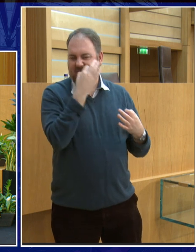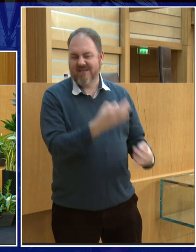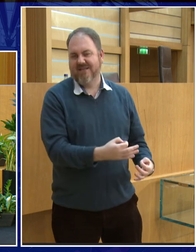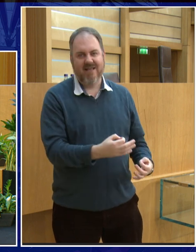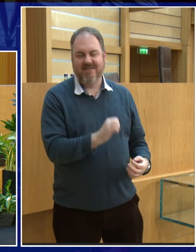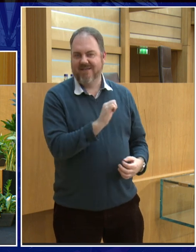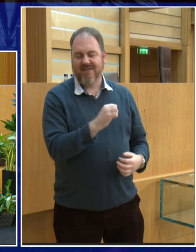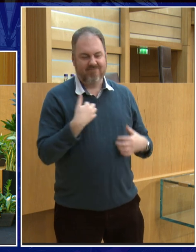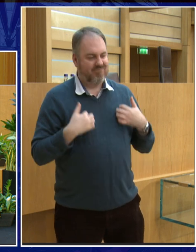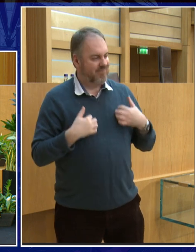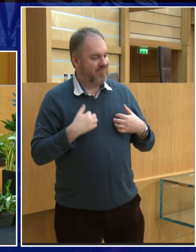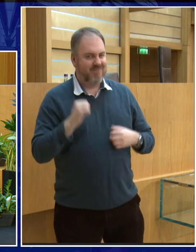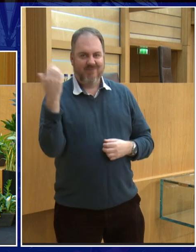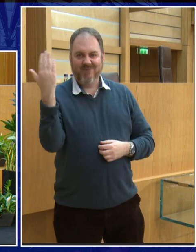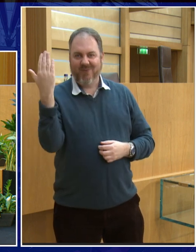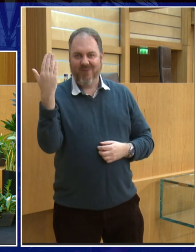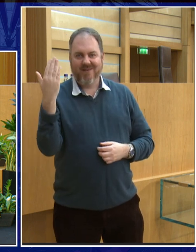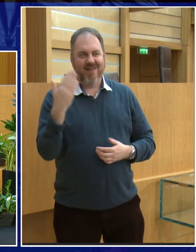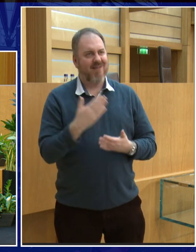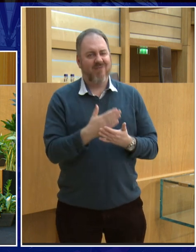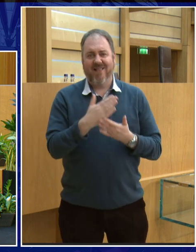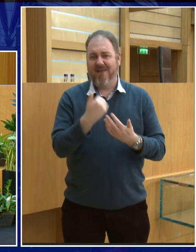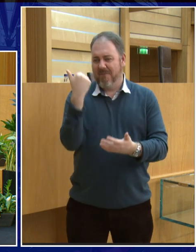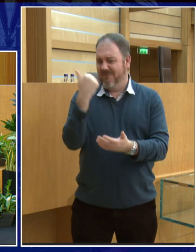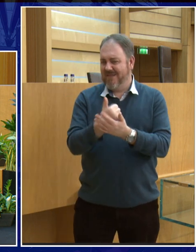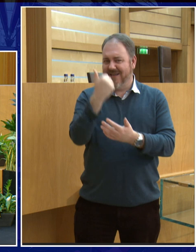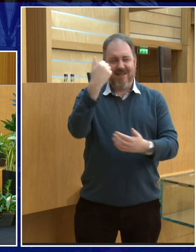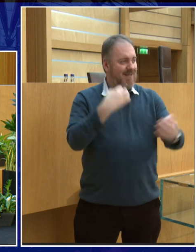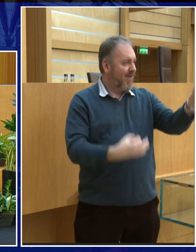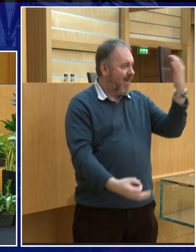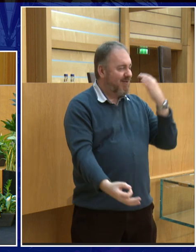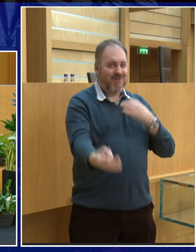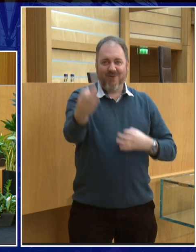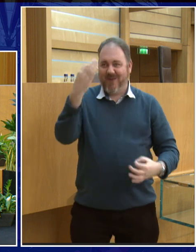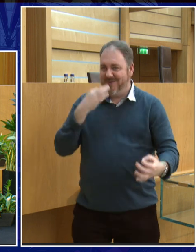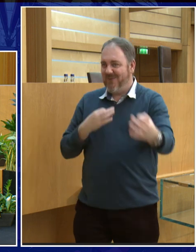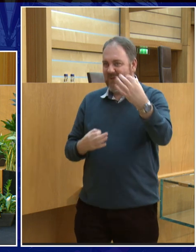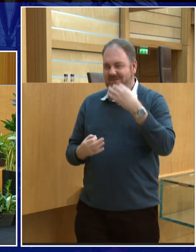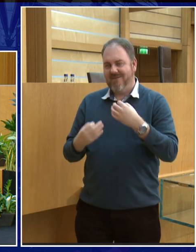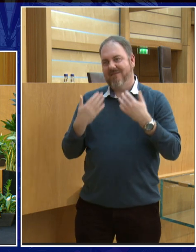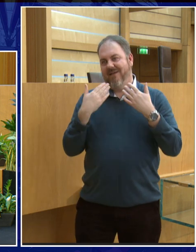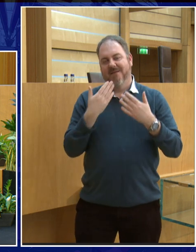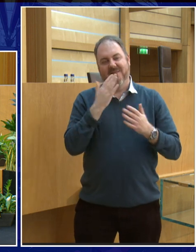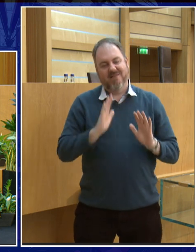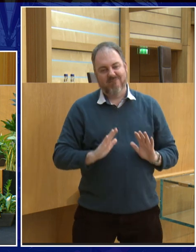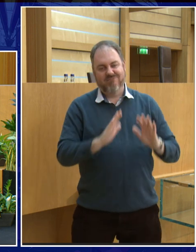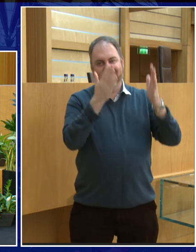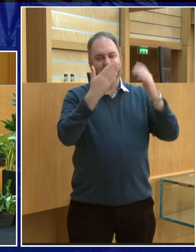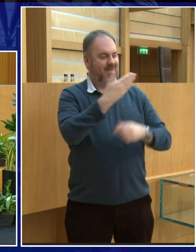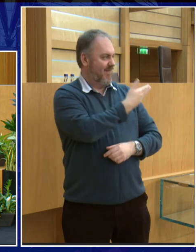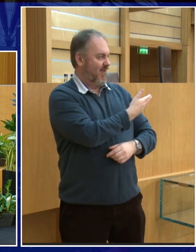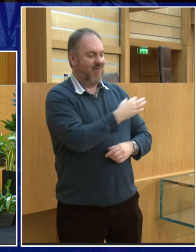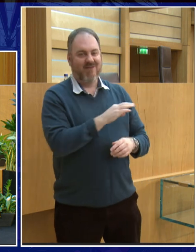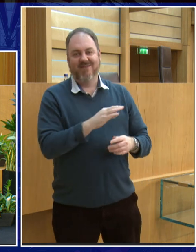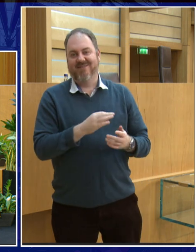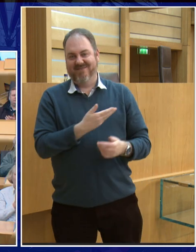sit here all afternoon. was cool and super questions from you all. Really great questions from right round. So a big round of applause here because